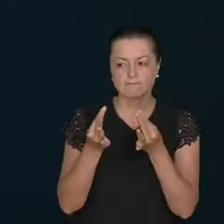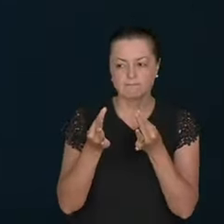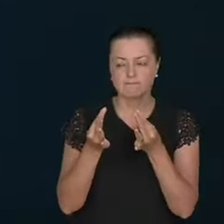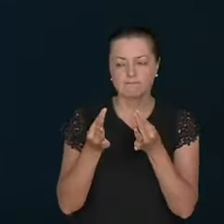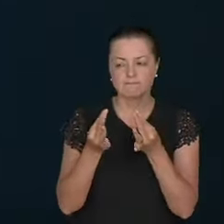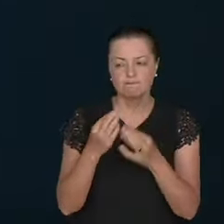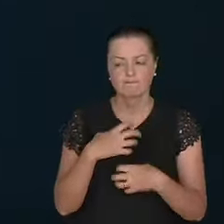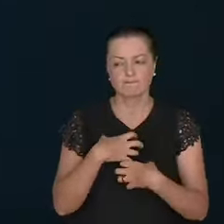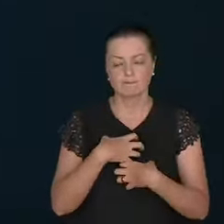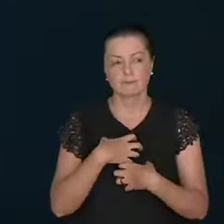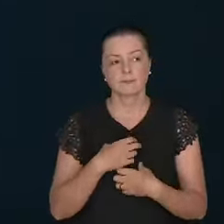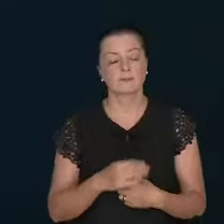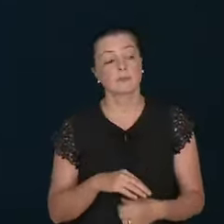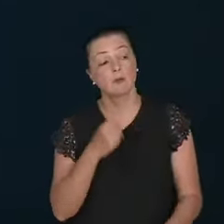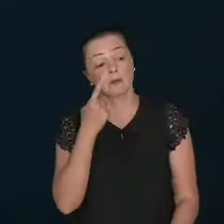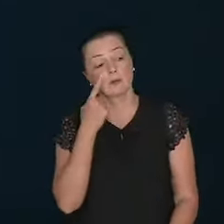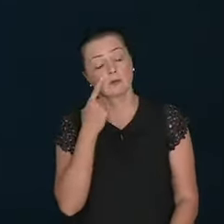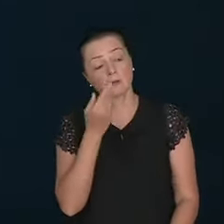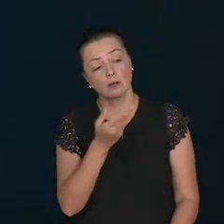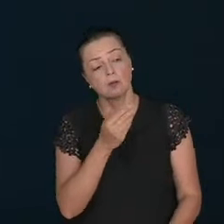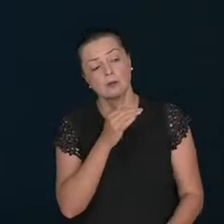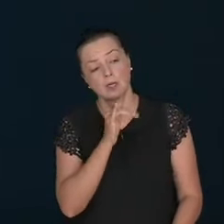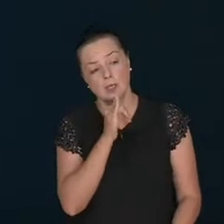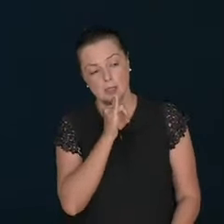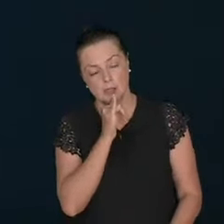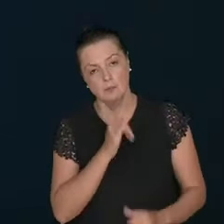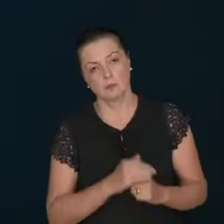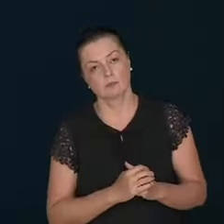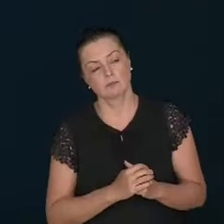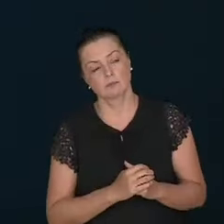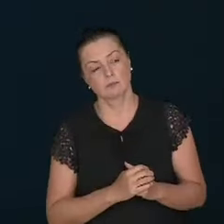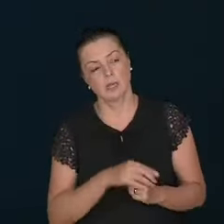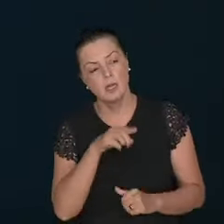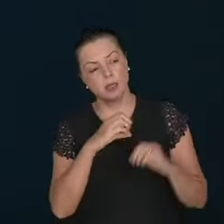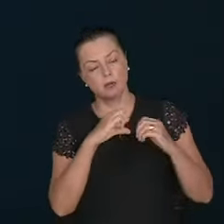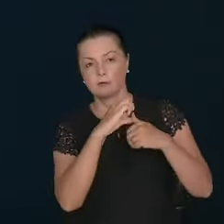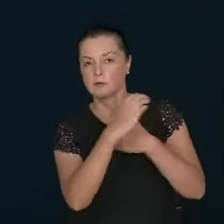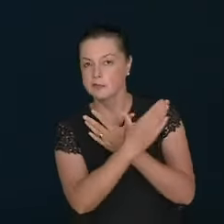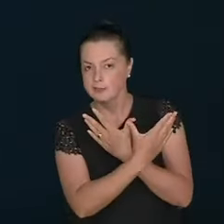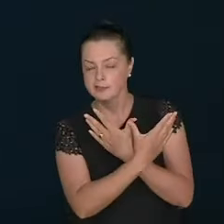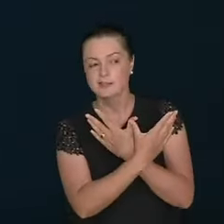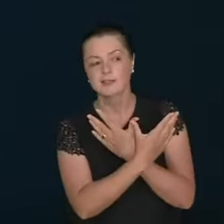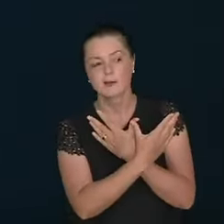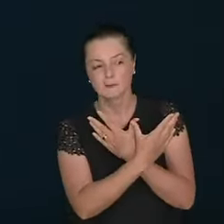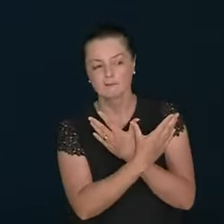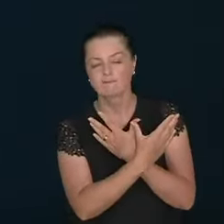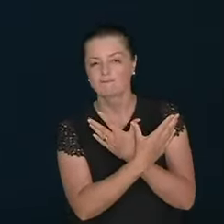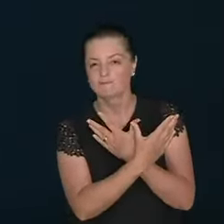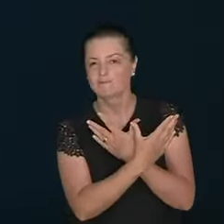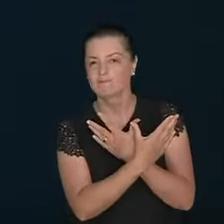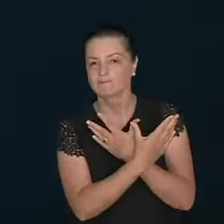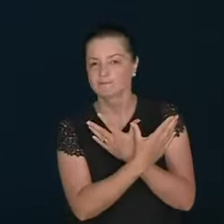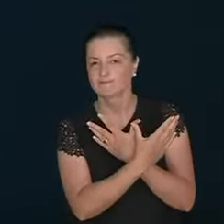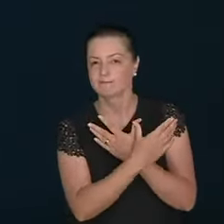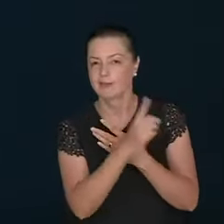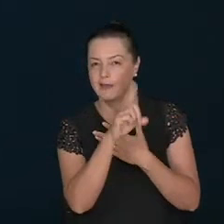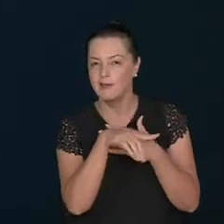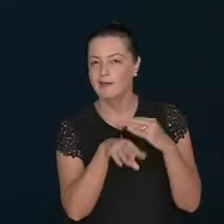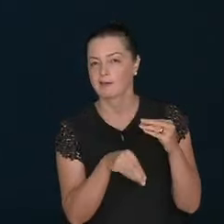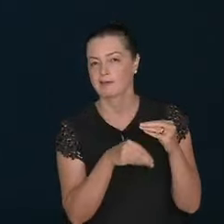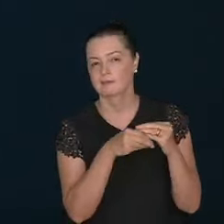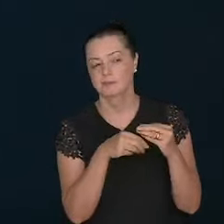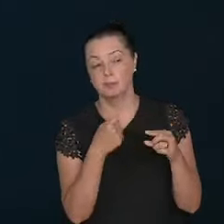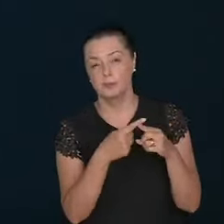Bishop Renato, say to us, we see, Bishop, that, for example, the universal church fits perfectly in this